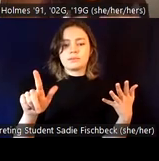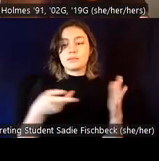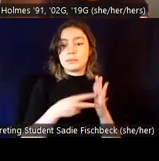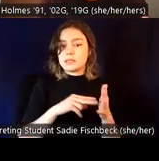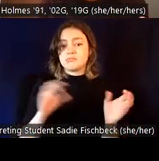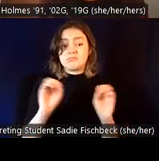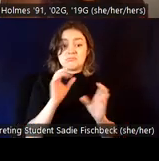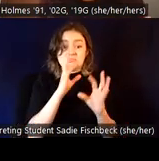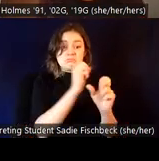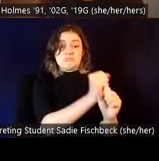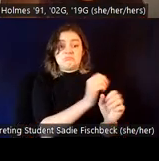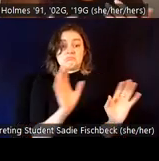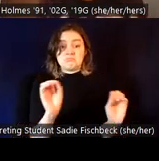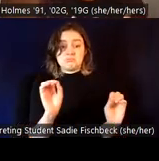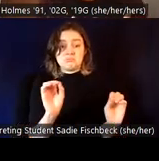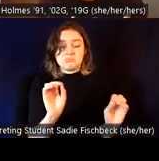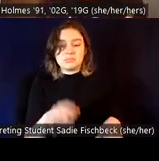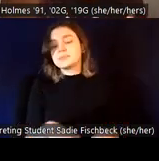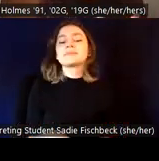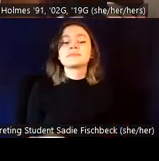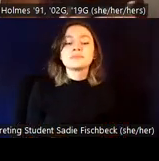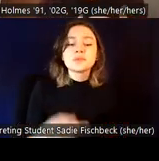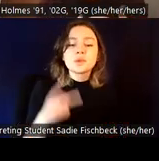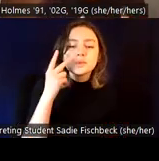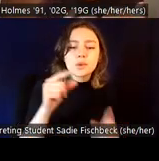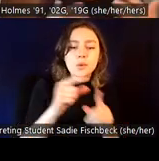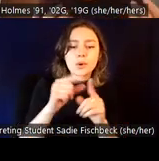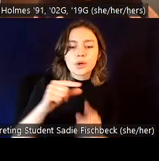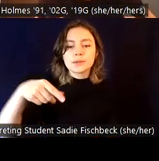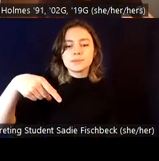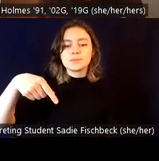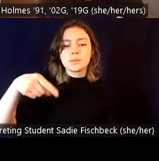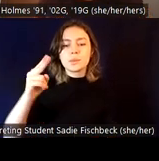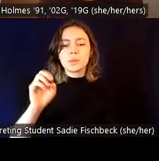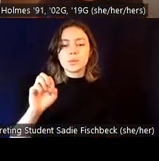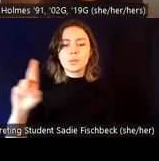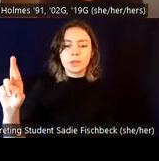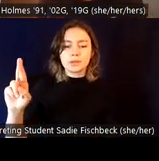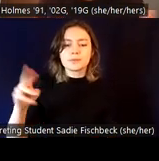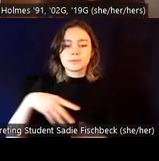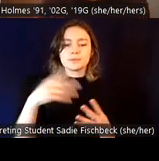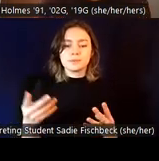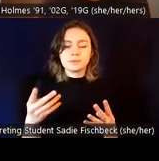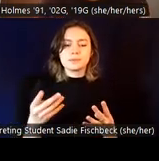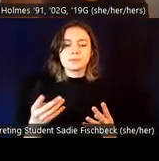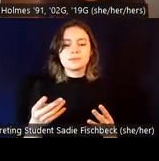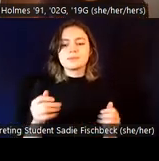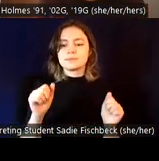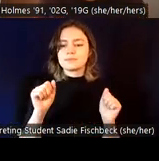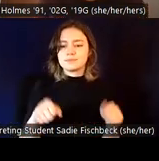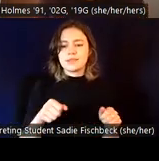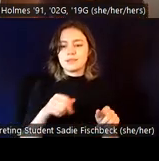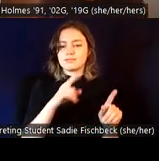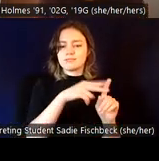We use the word queer to talk about both, uh, sexuality and gender in lots of different ways. Queer of course has a